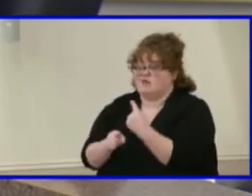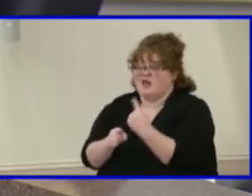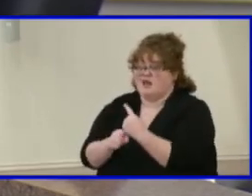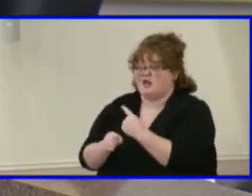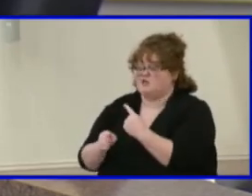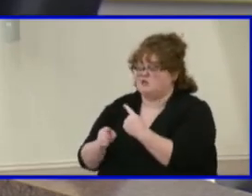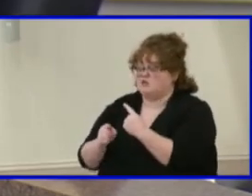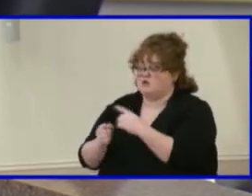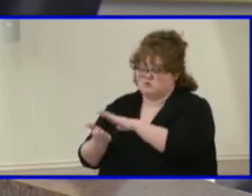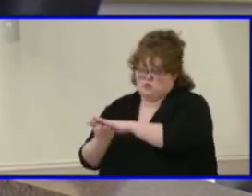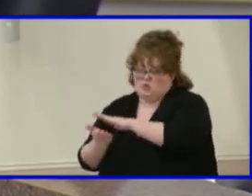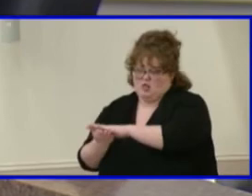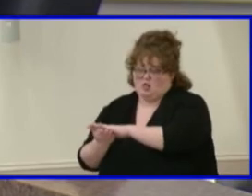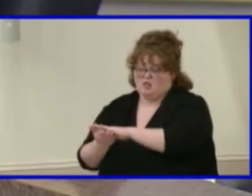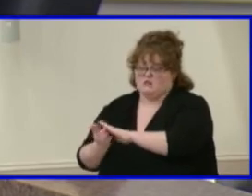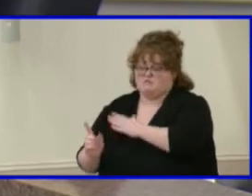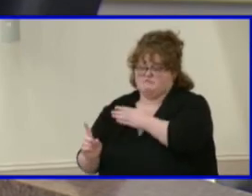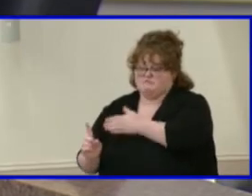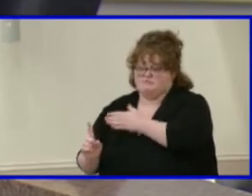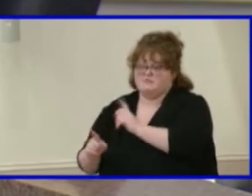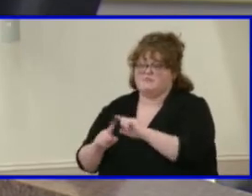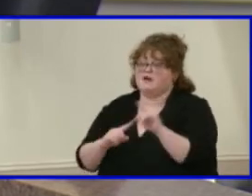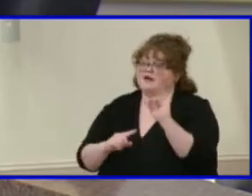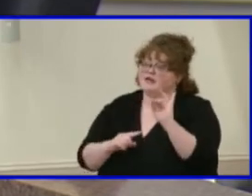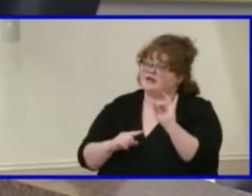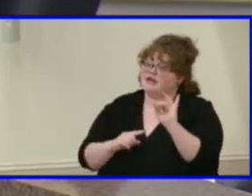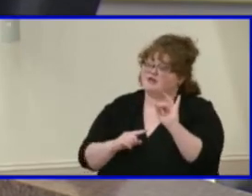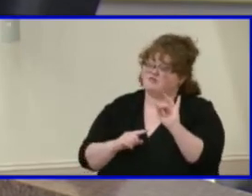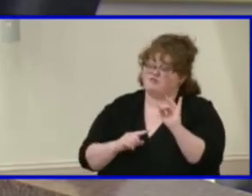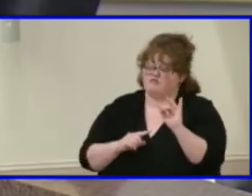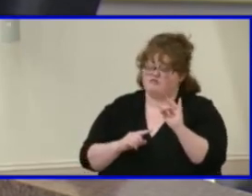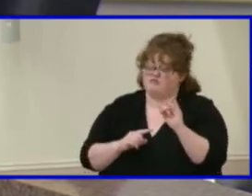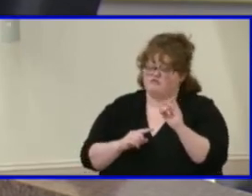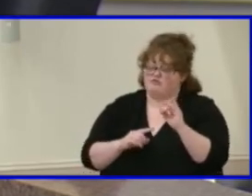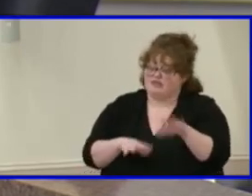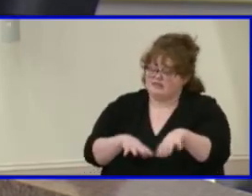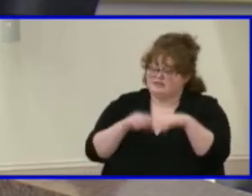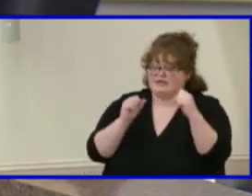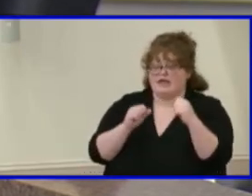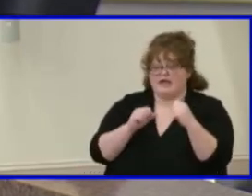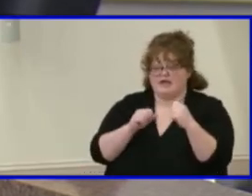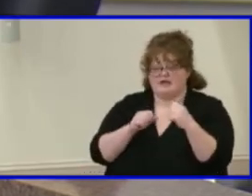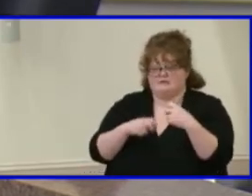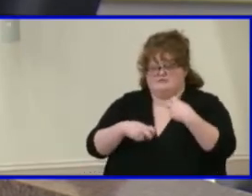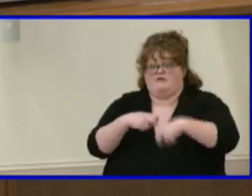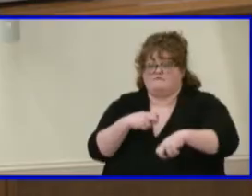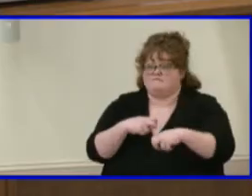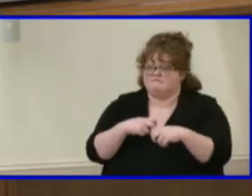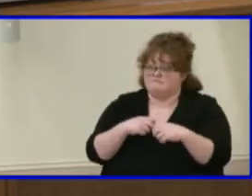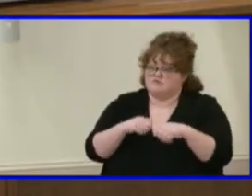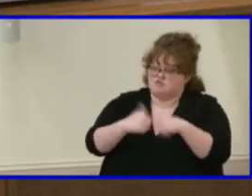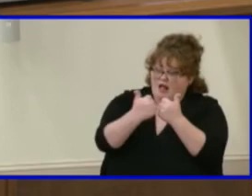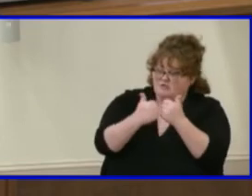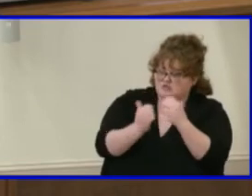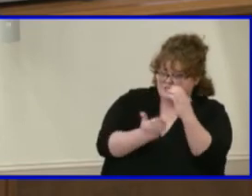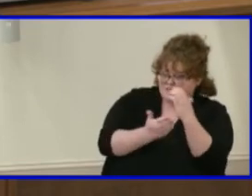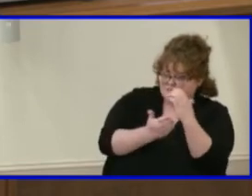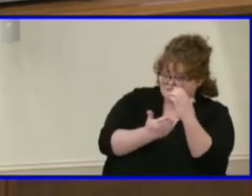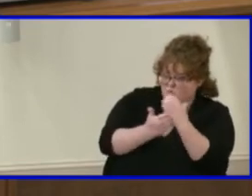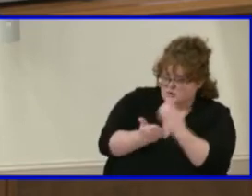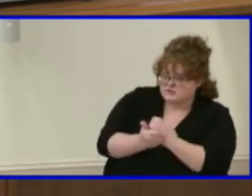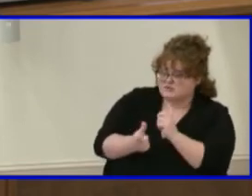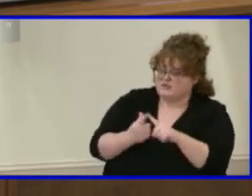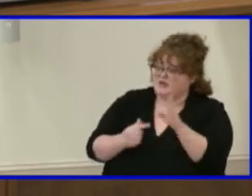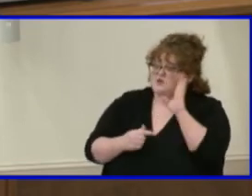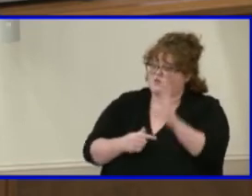classes there, can they have the same kind of competitive value, if you will, to their application? They certainly can. And,